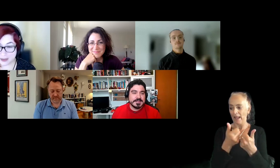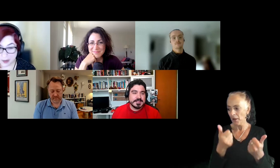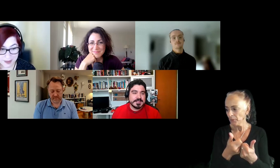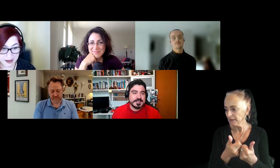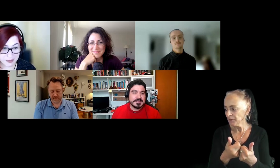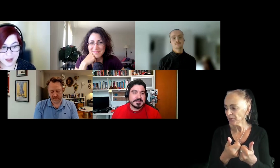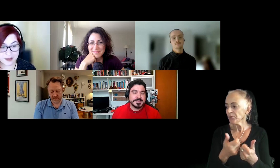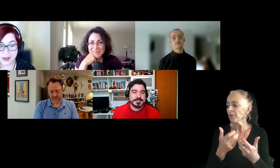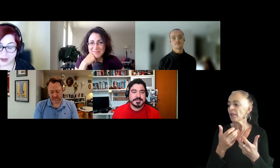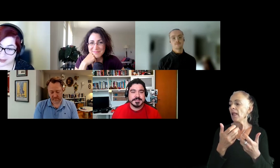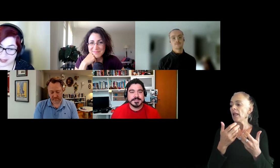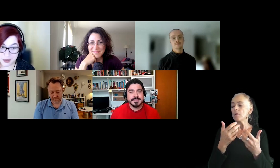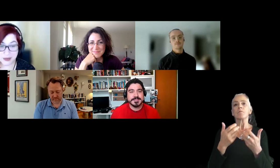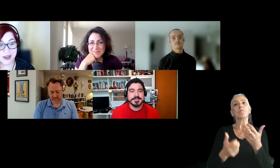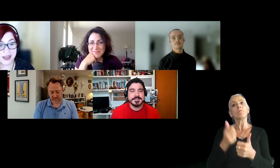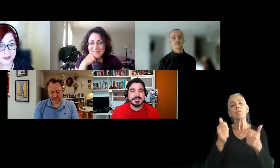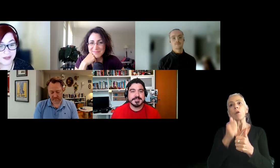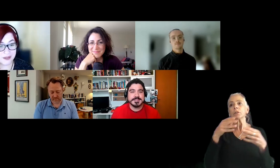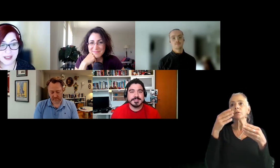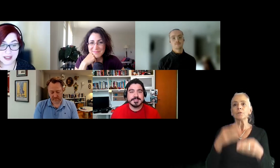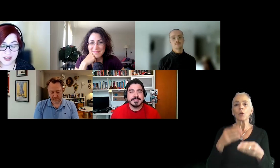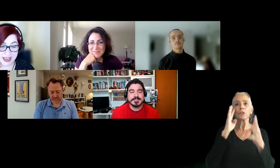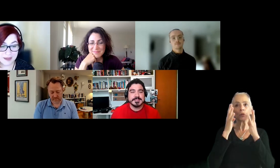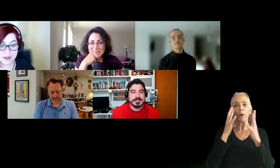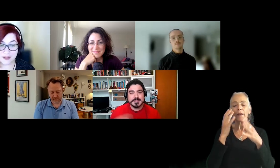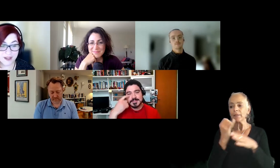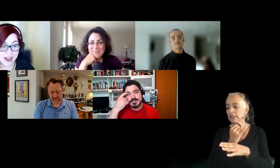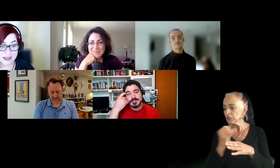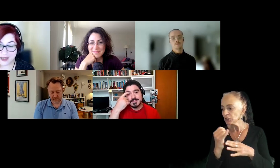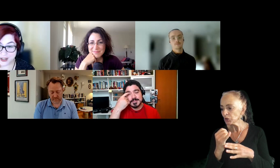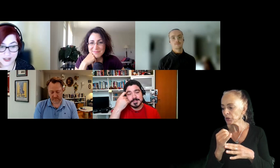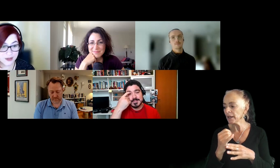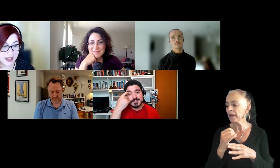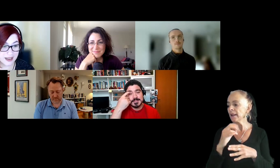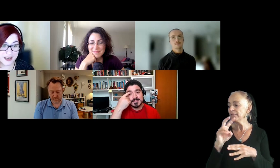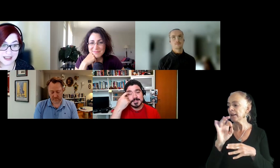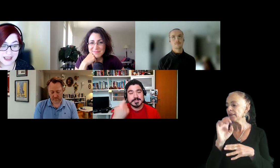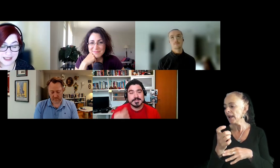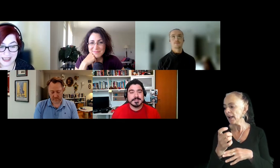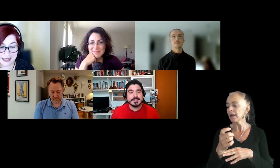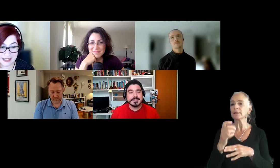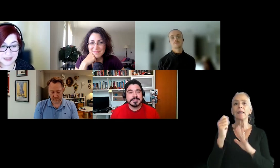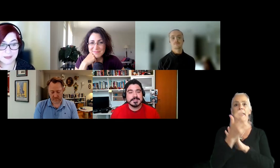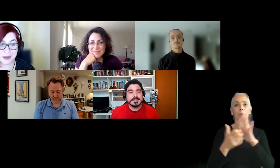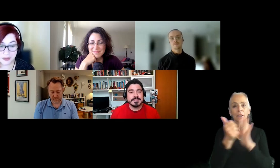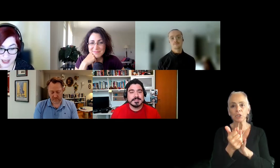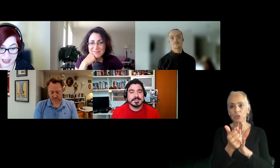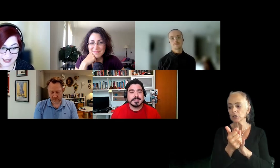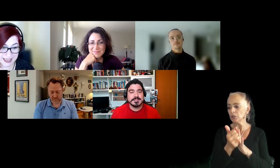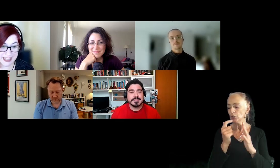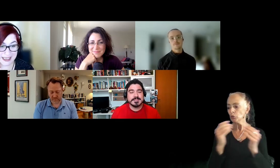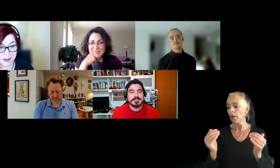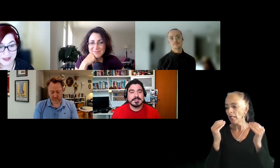He partnered primarily with, but not limited to, creative industries such as games, VFX, animation, to elevate intelligent teams, build